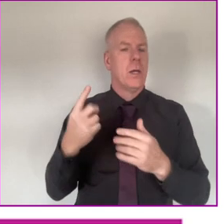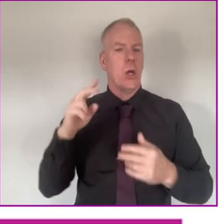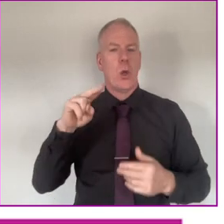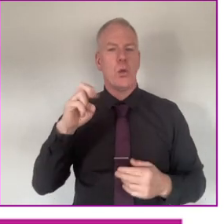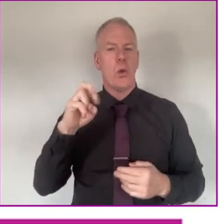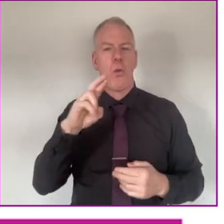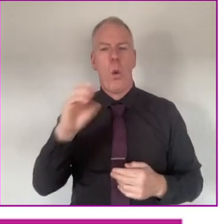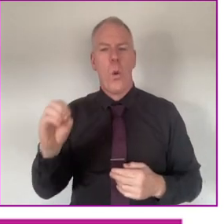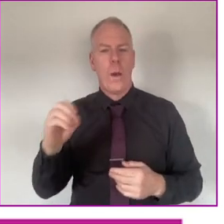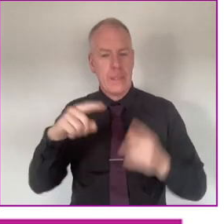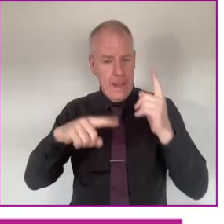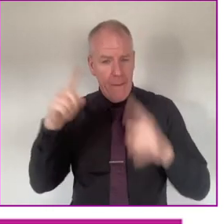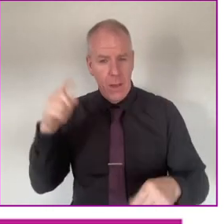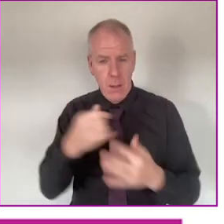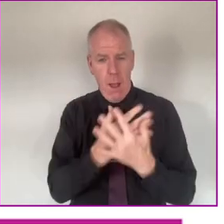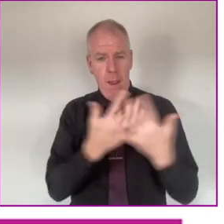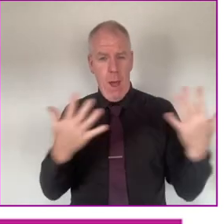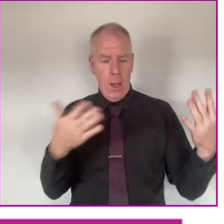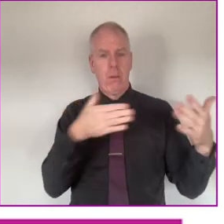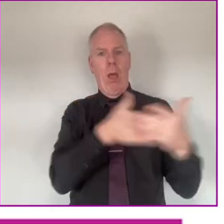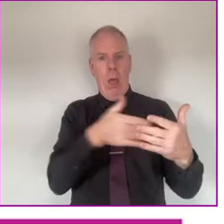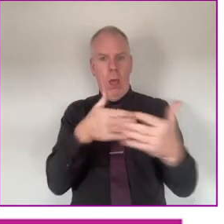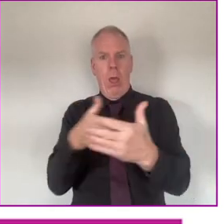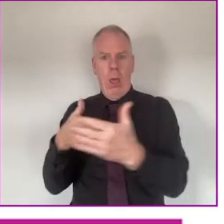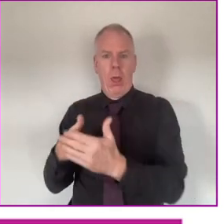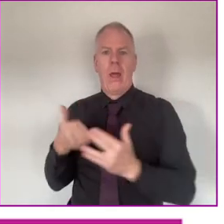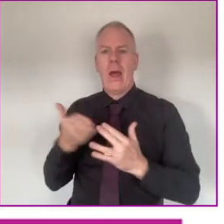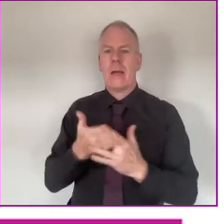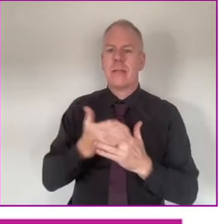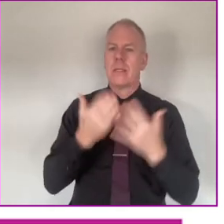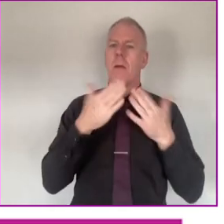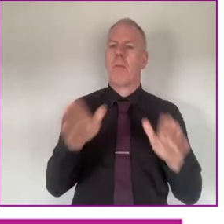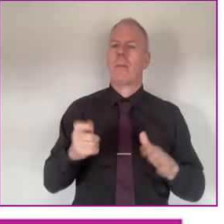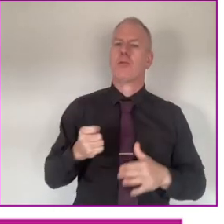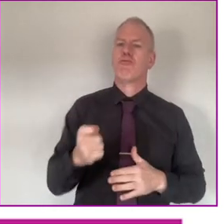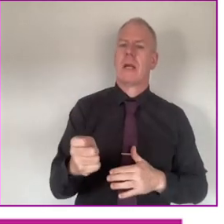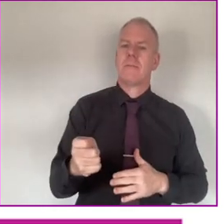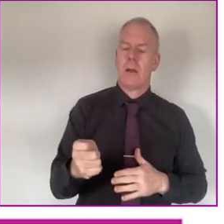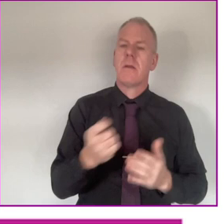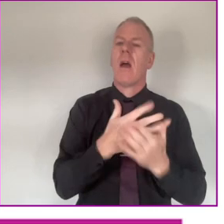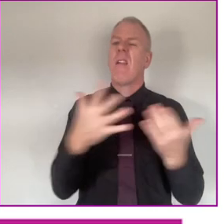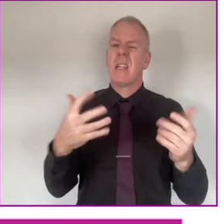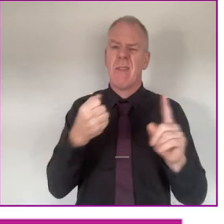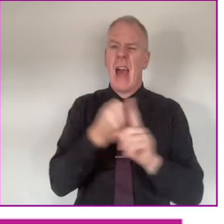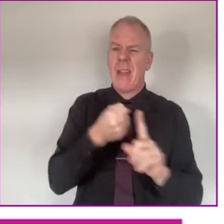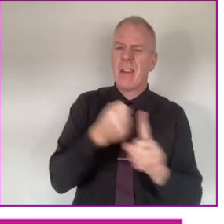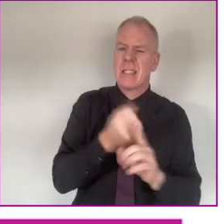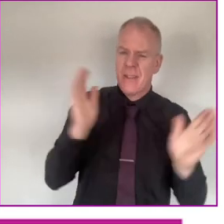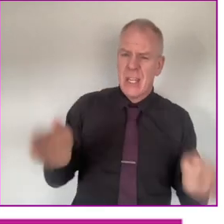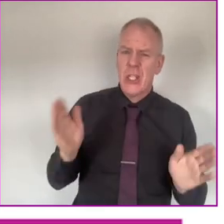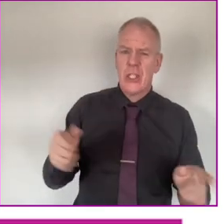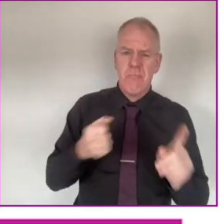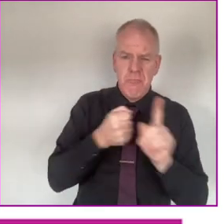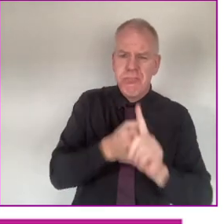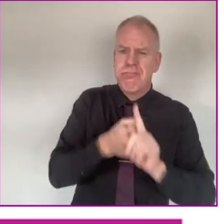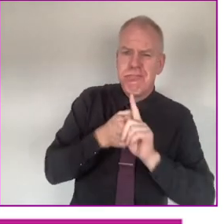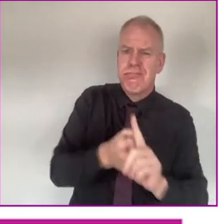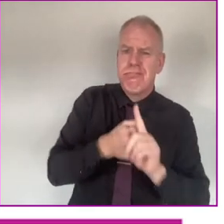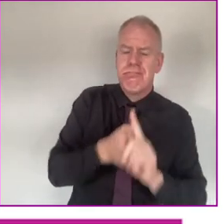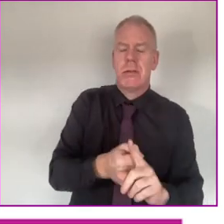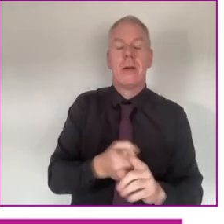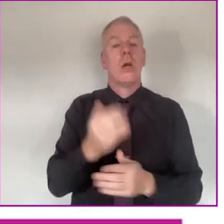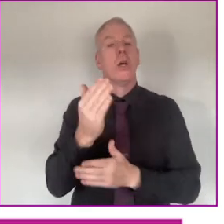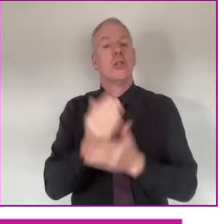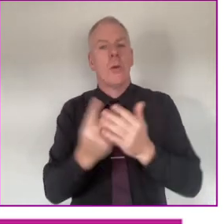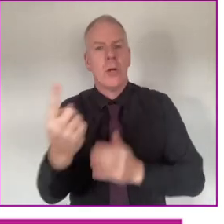Those who were neurodiverse. Lots of us were facing issues about accessing public transport. There was a lot of advocacy around these issues as